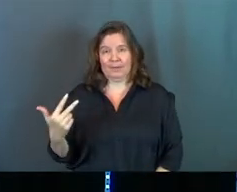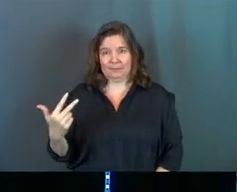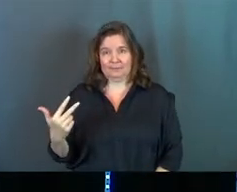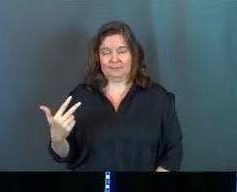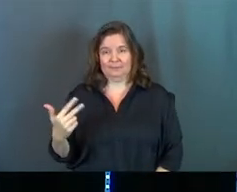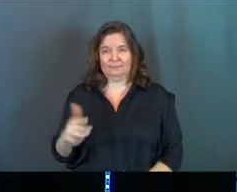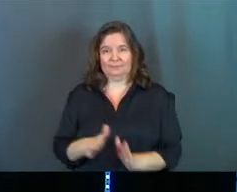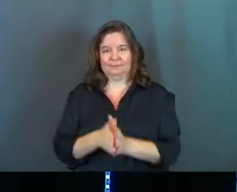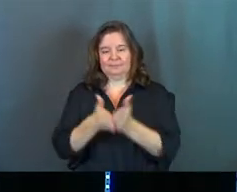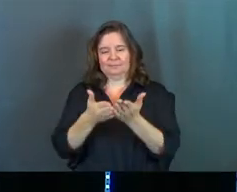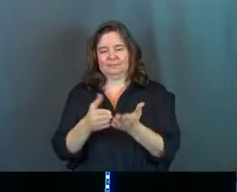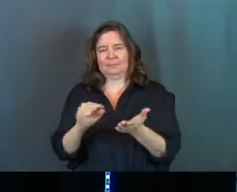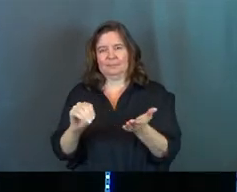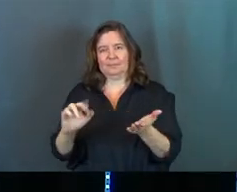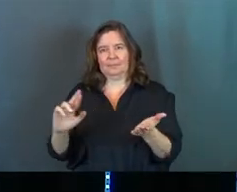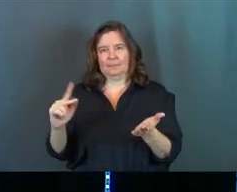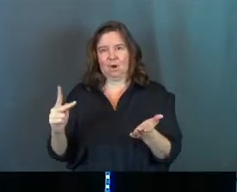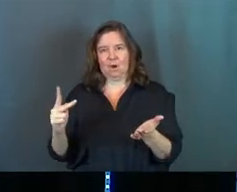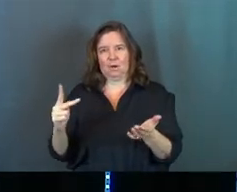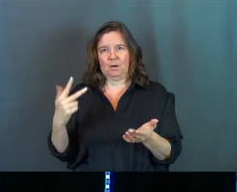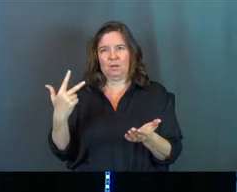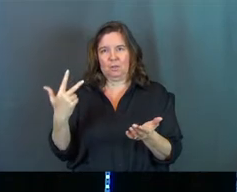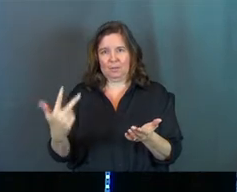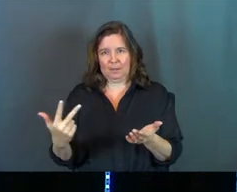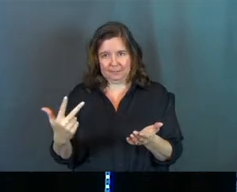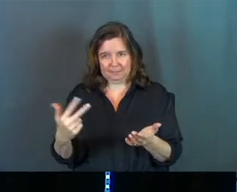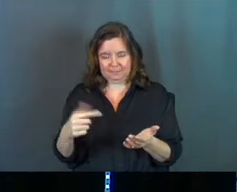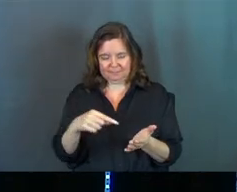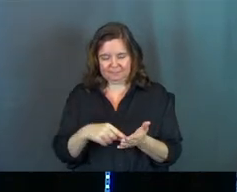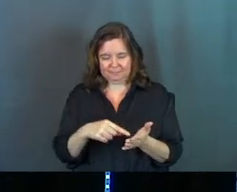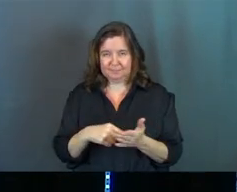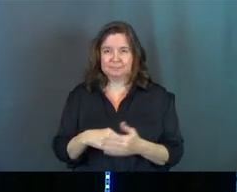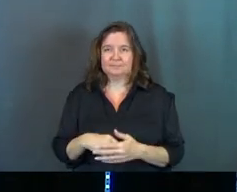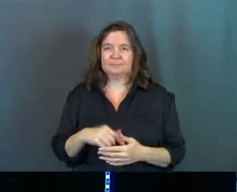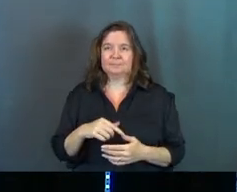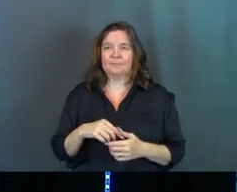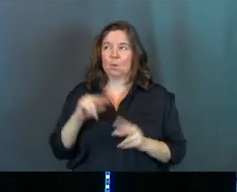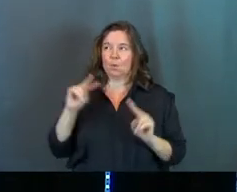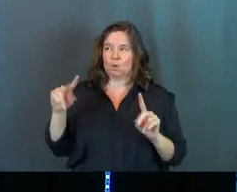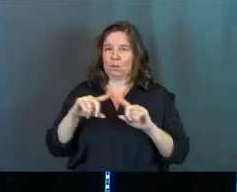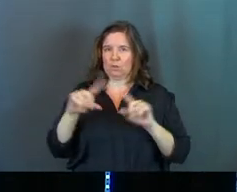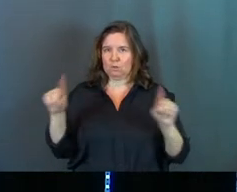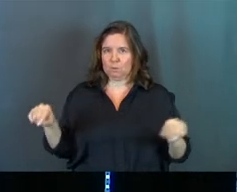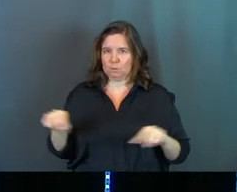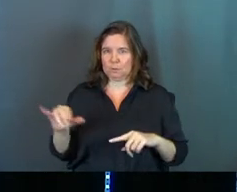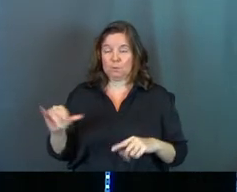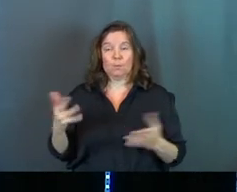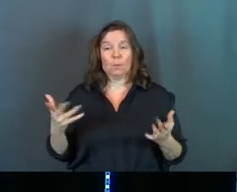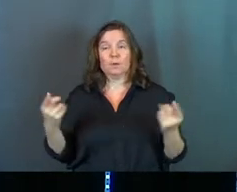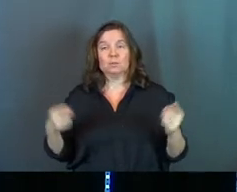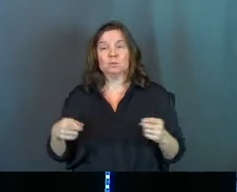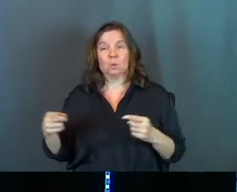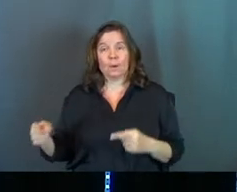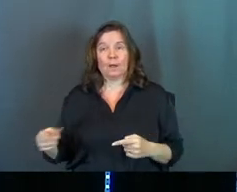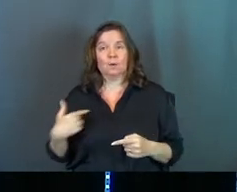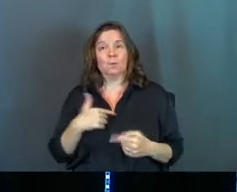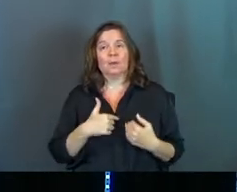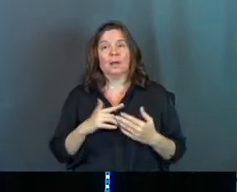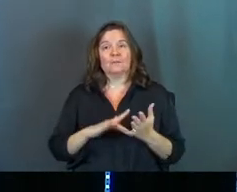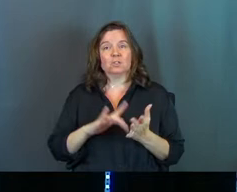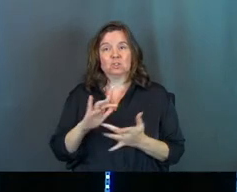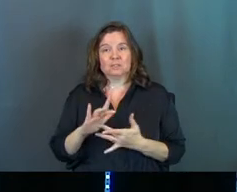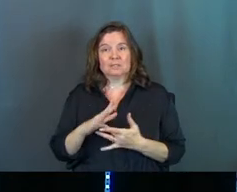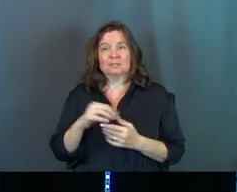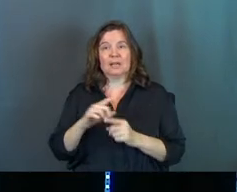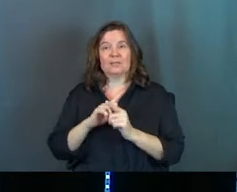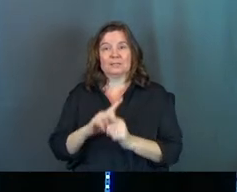Bibles, take them out. We're going to jump into the book of Mark 3. If you don't, you can look at the screens and follow along here. But what's going on here is we've got Jesus